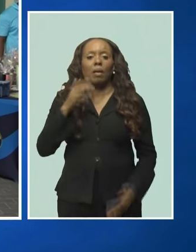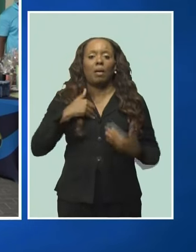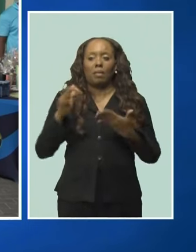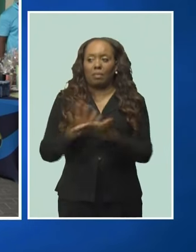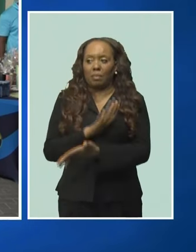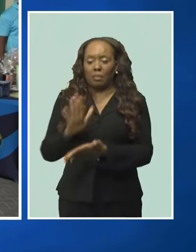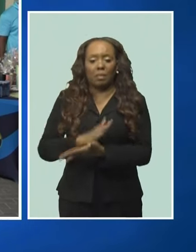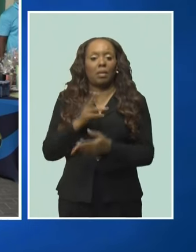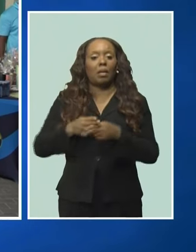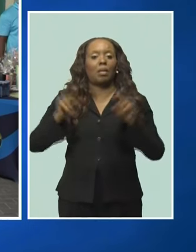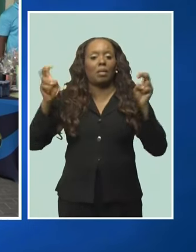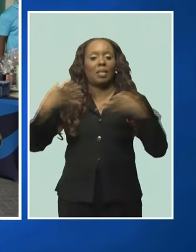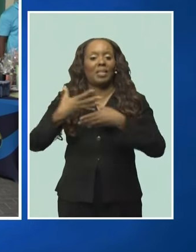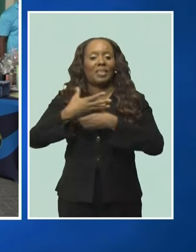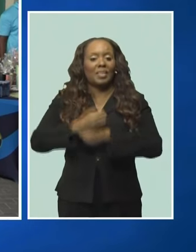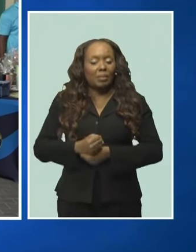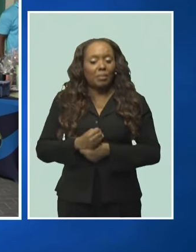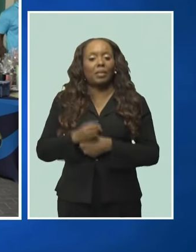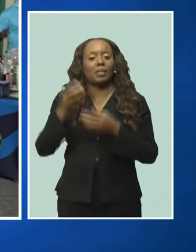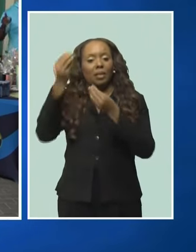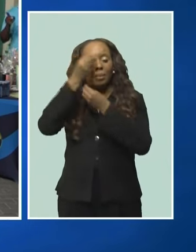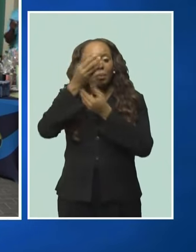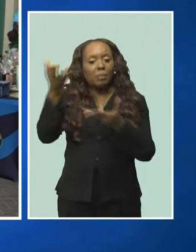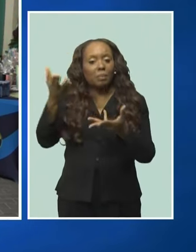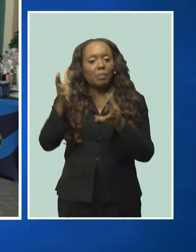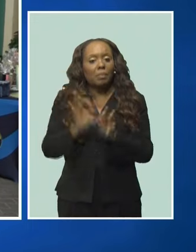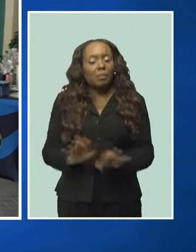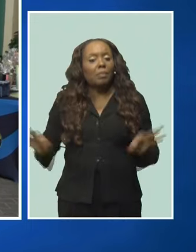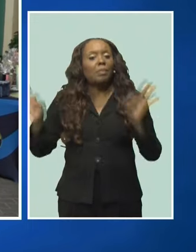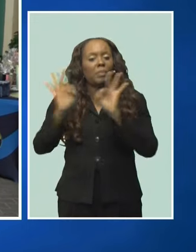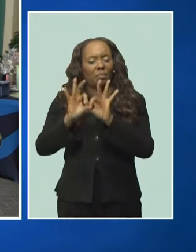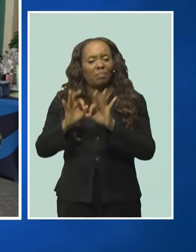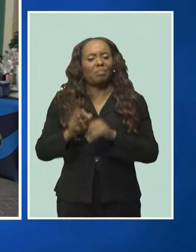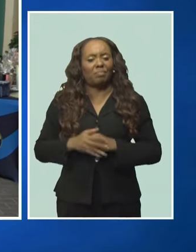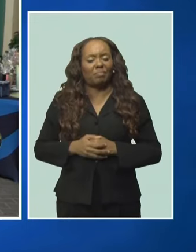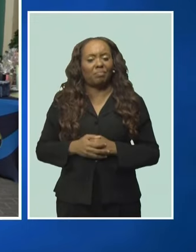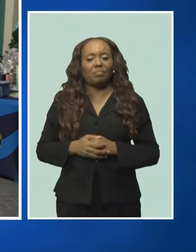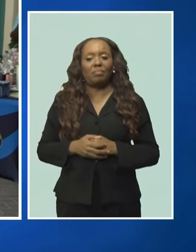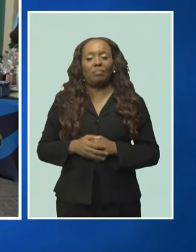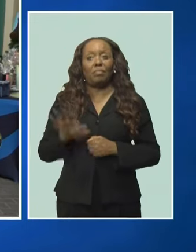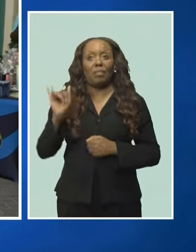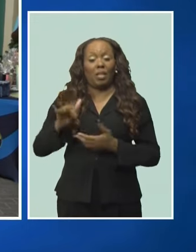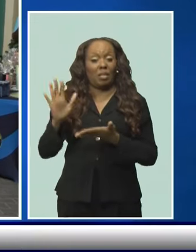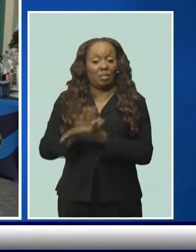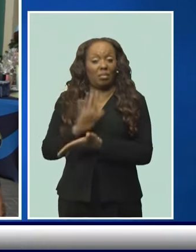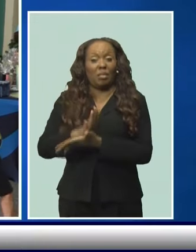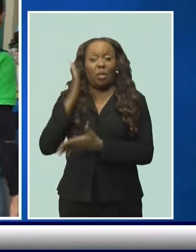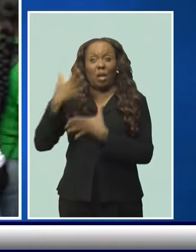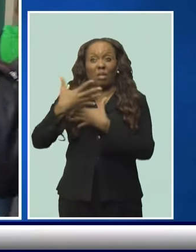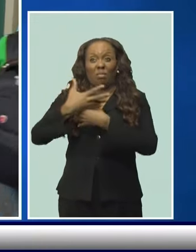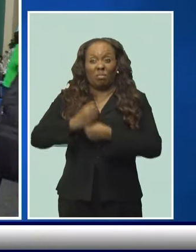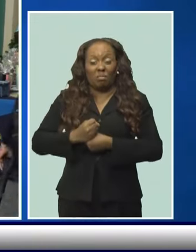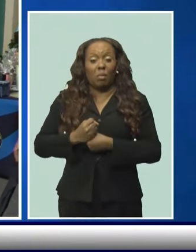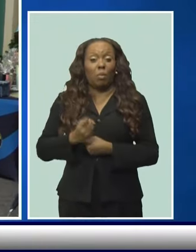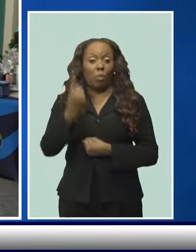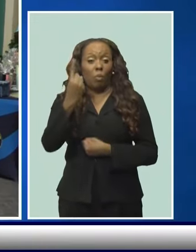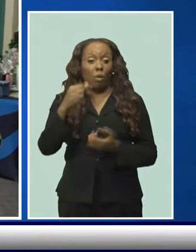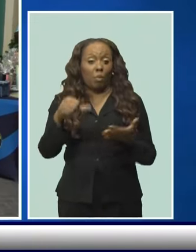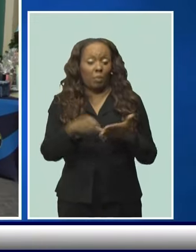called the Summary of Important Information. And that document is going to set out in a snapshot a one-page